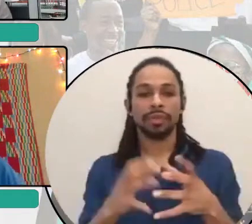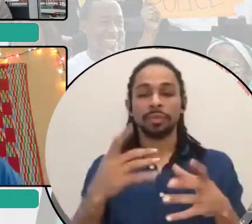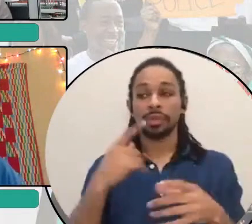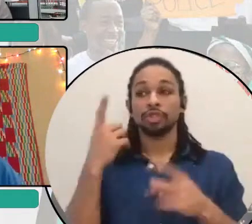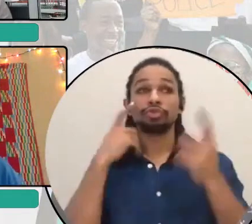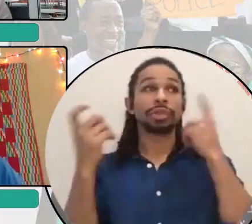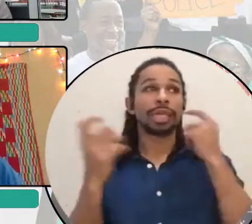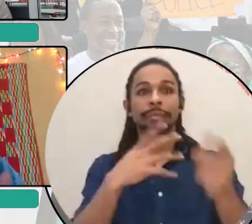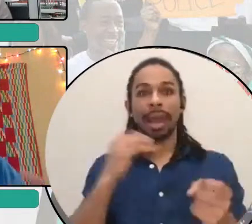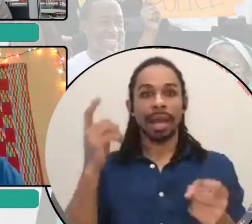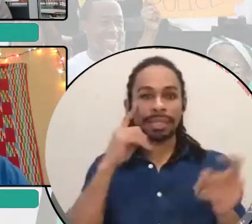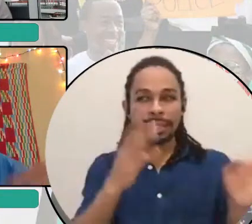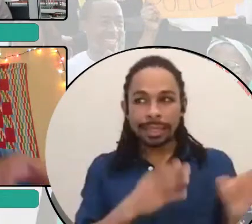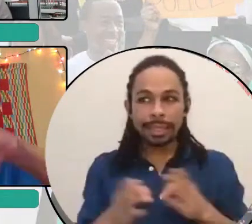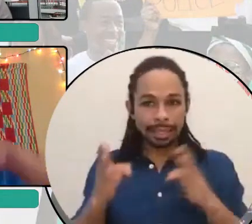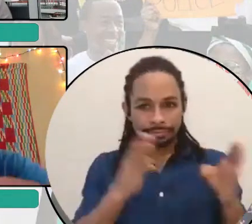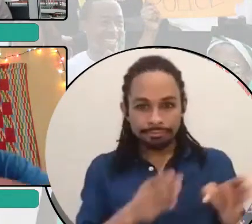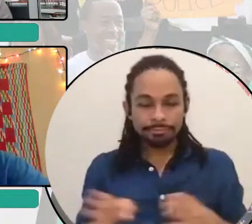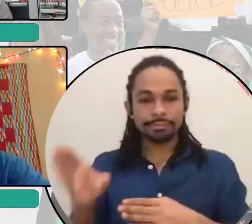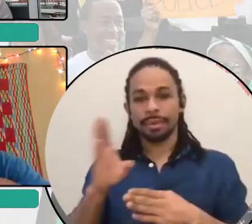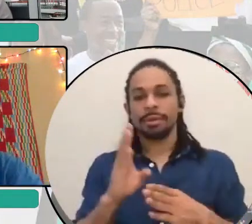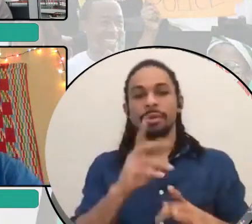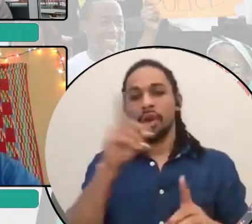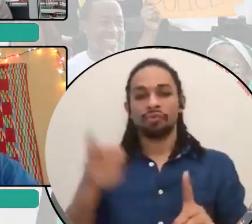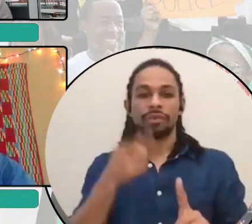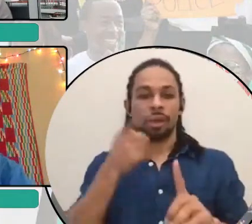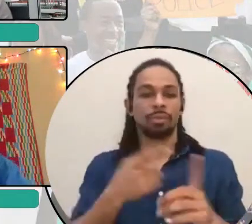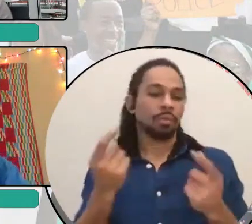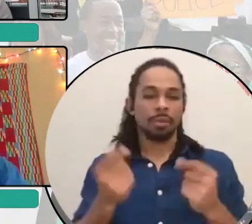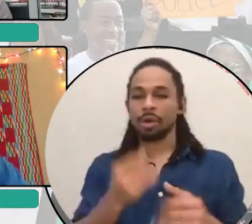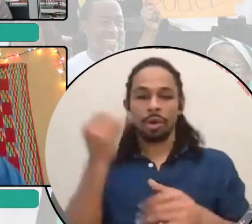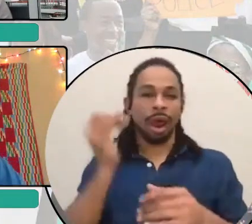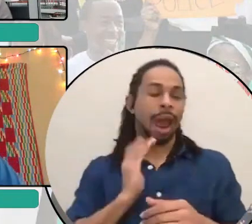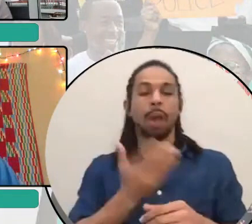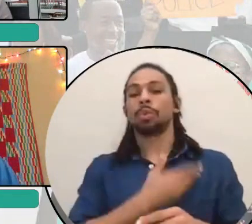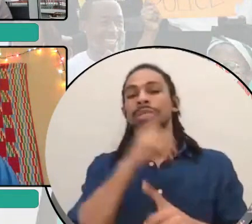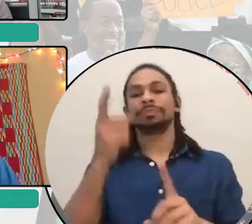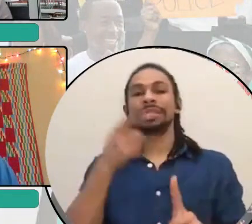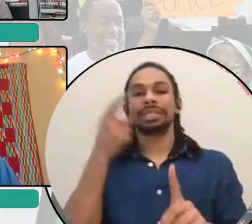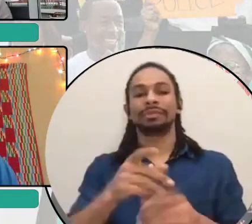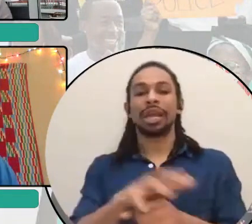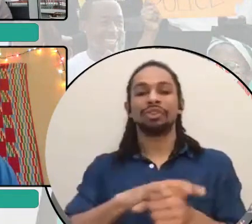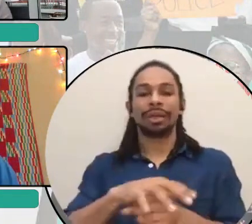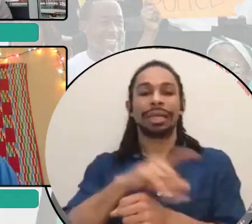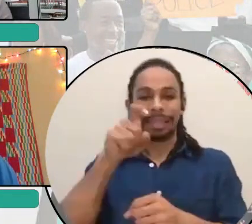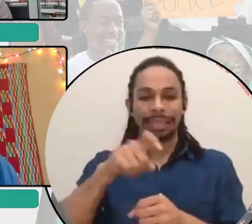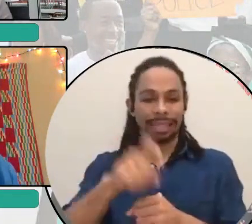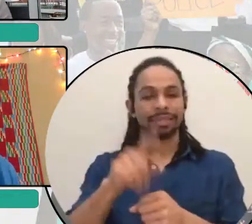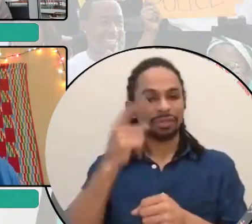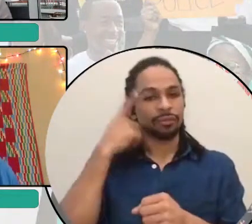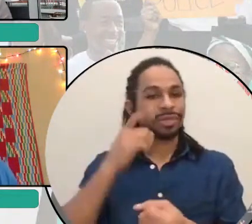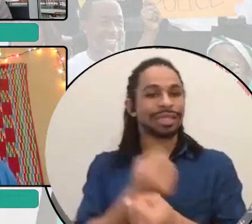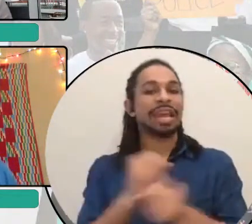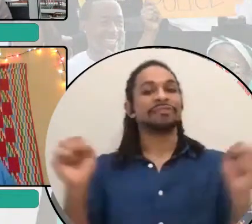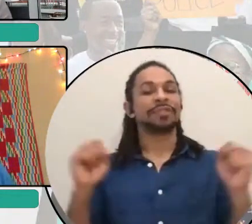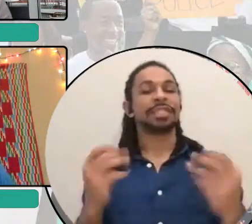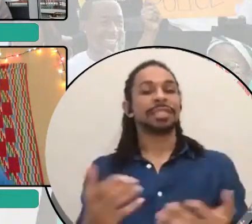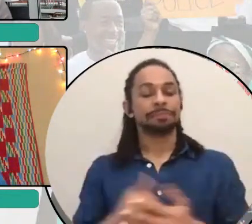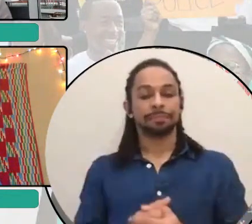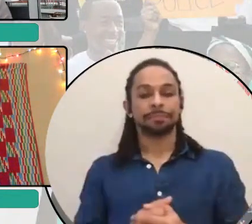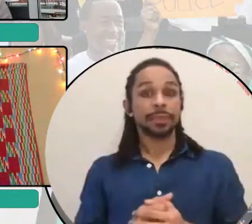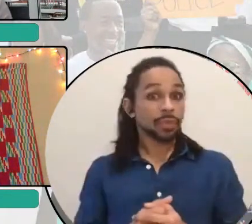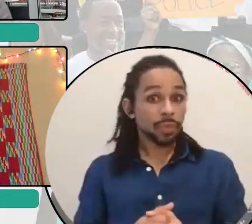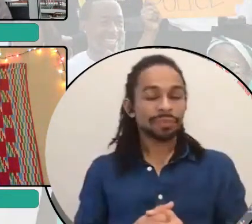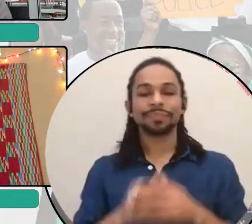around, um, what does our particular area need to be safe? Um, so the next